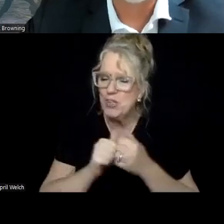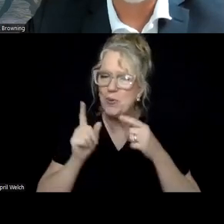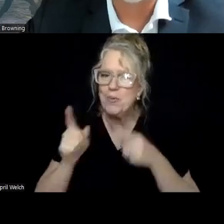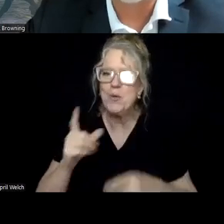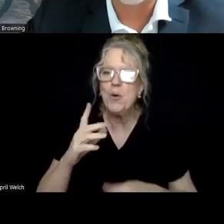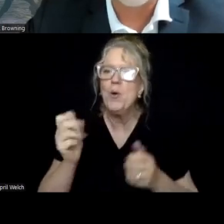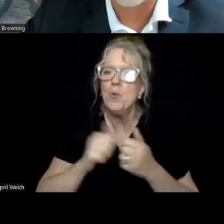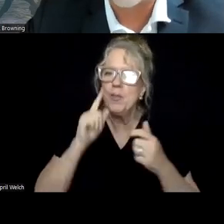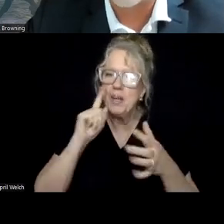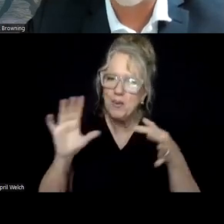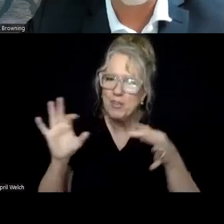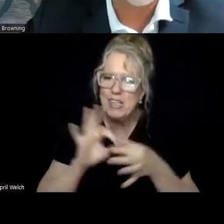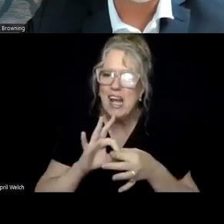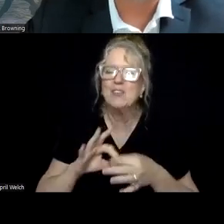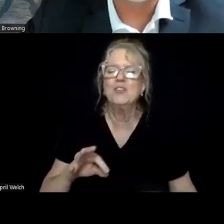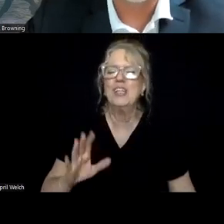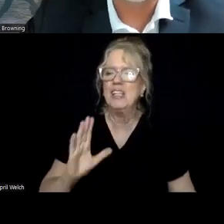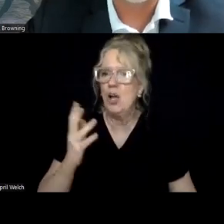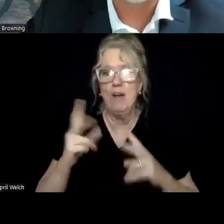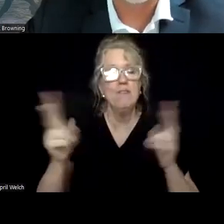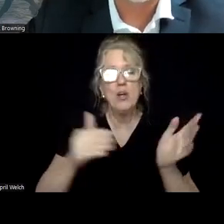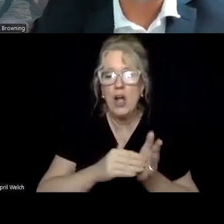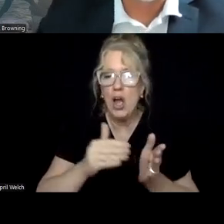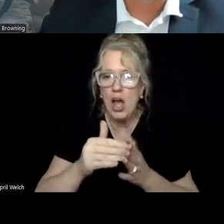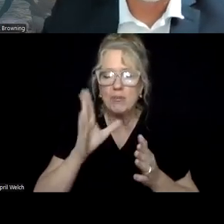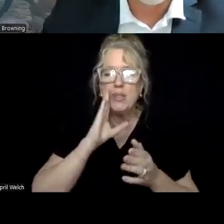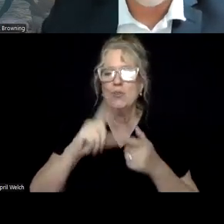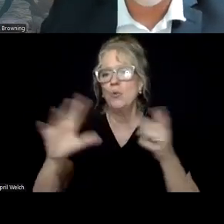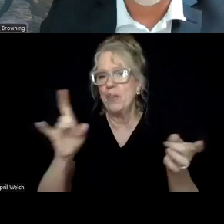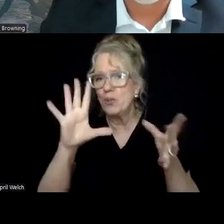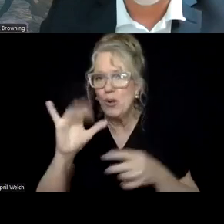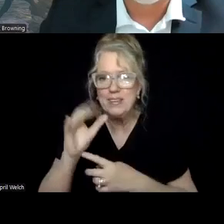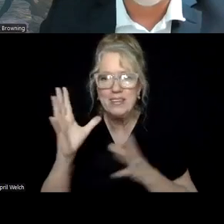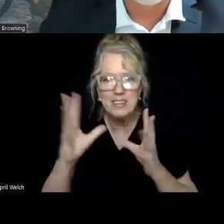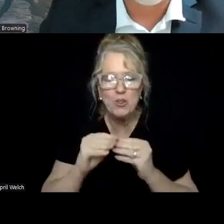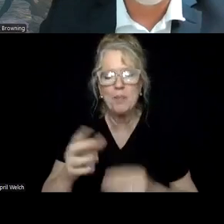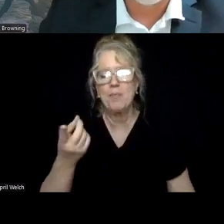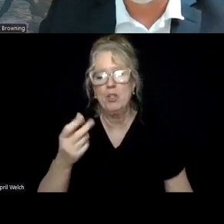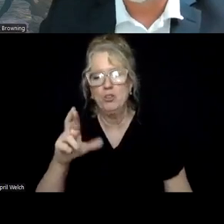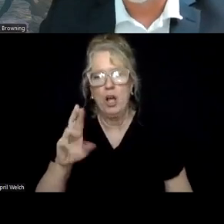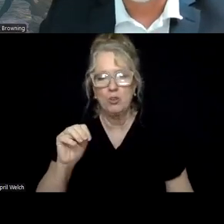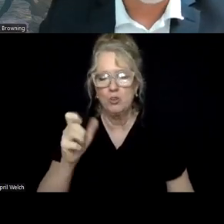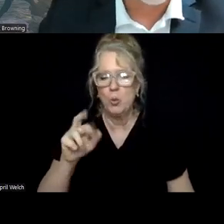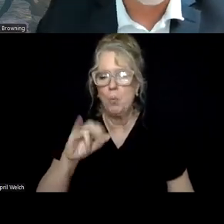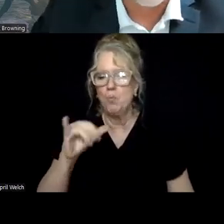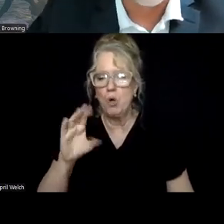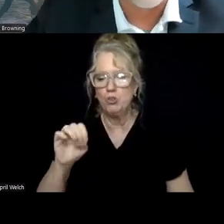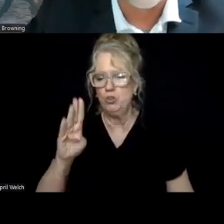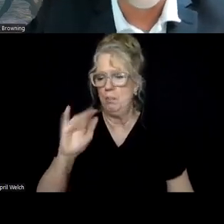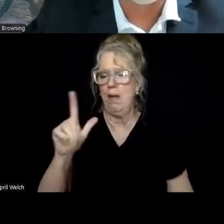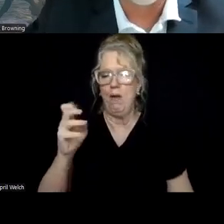You know, with connections, our very often frequently contributed to the crisis jam, Dr. Margie Balfour and our